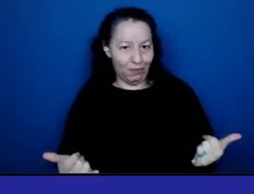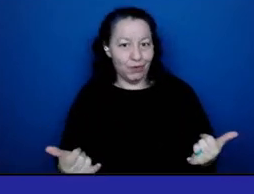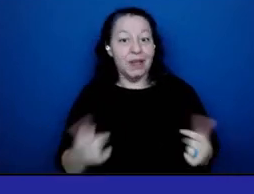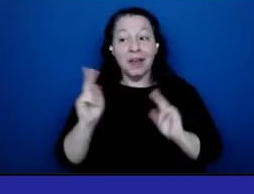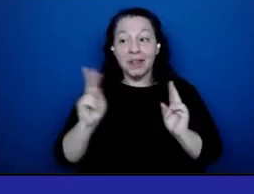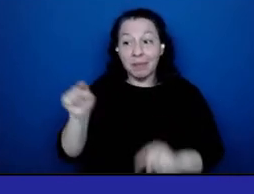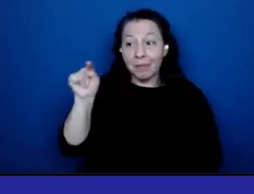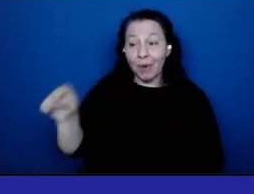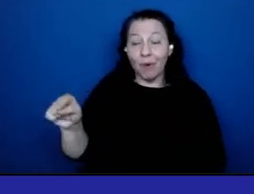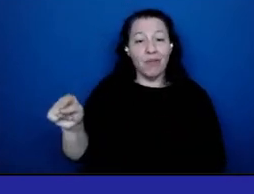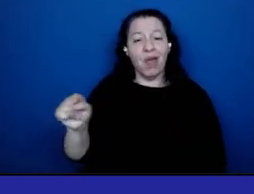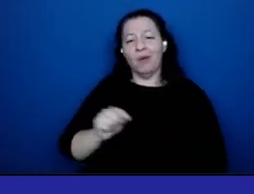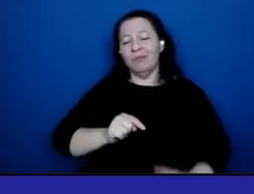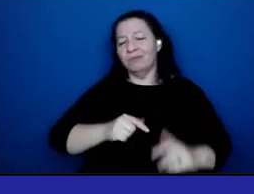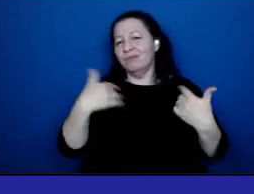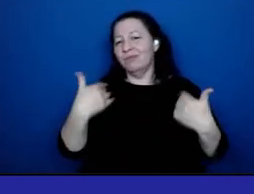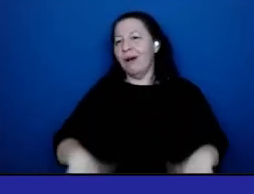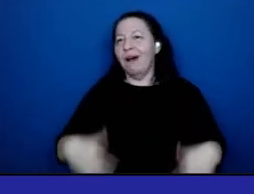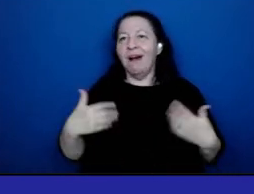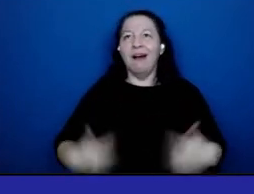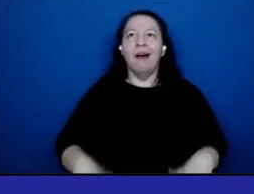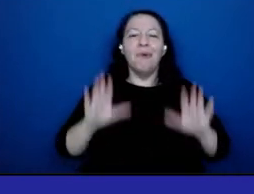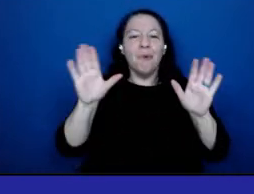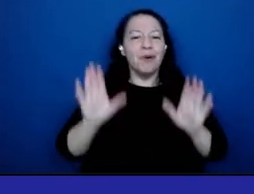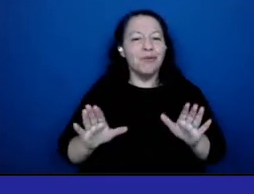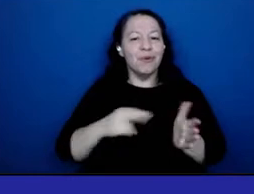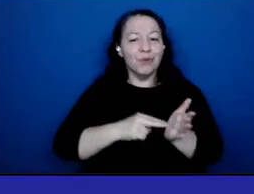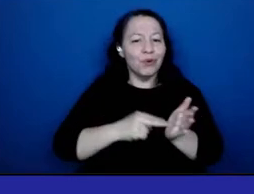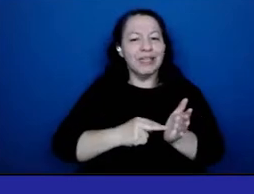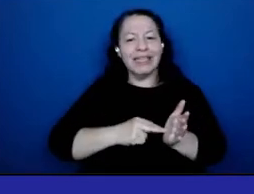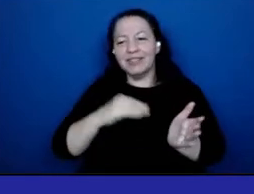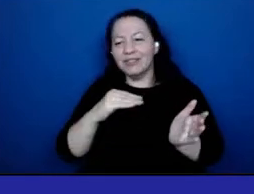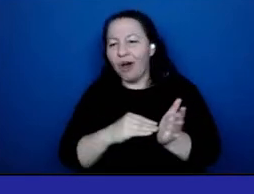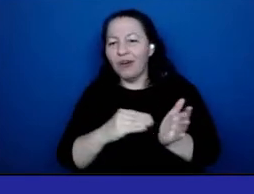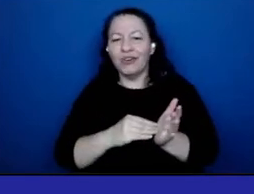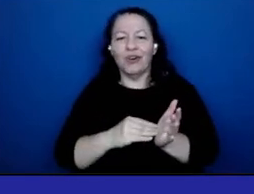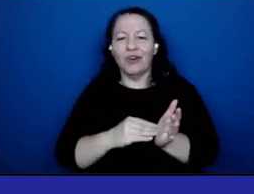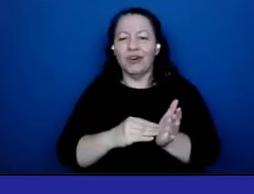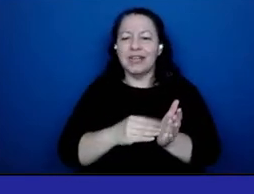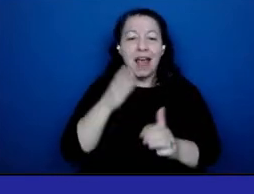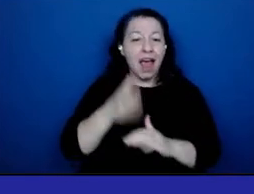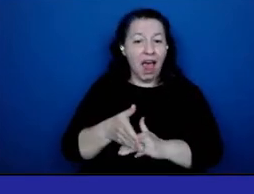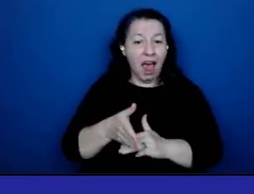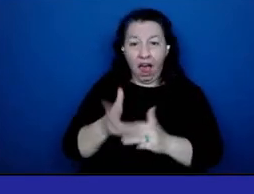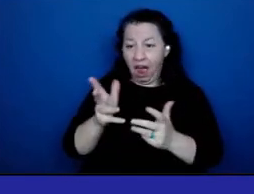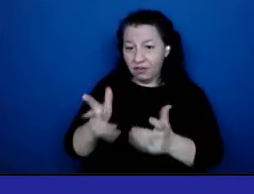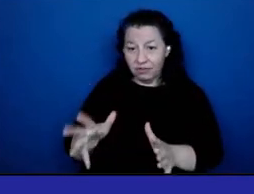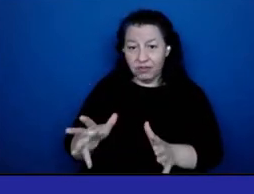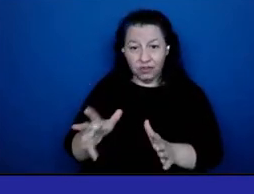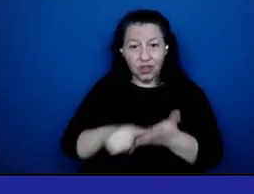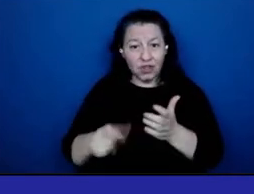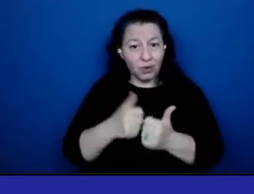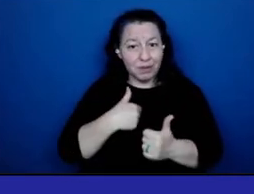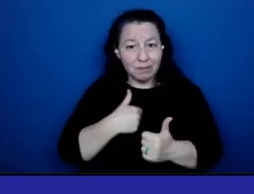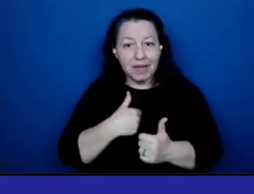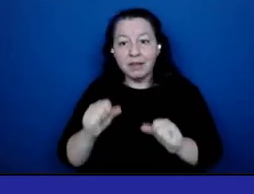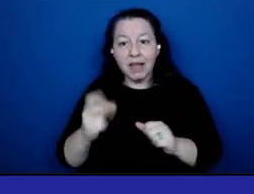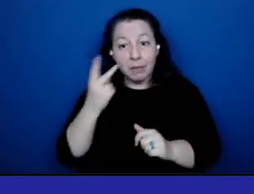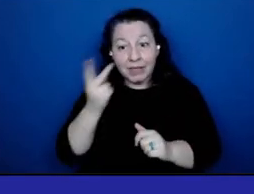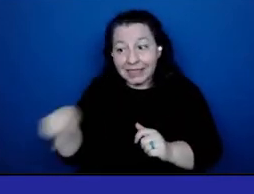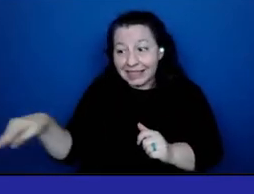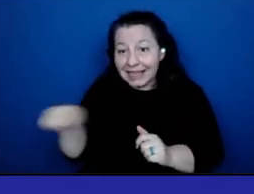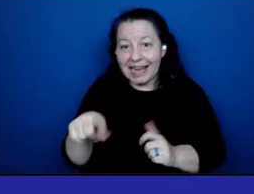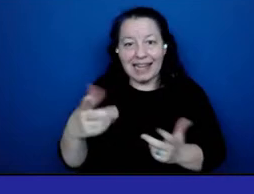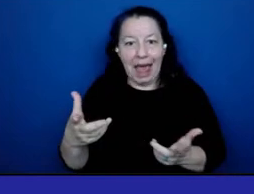were so wonderful. And the nurses and the doctors followed up afterwards. And I get to see them in the street. And